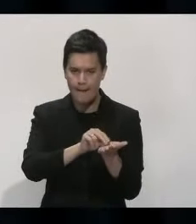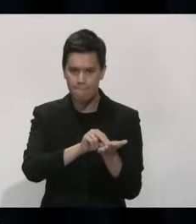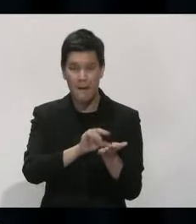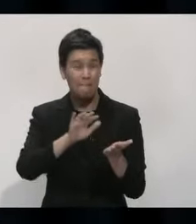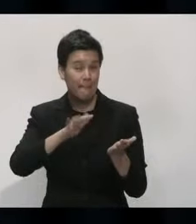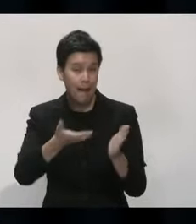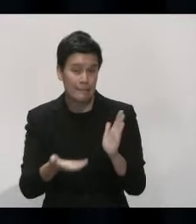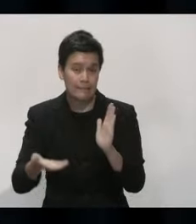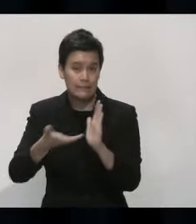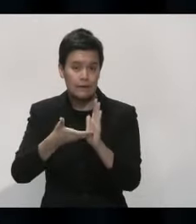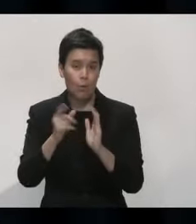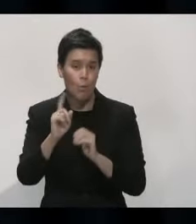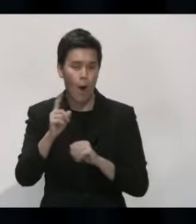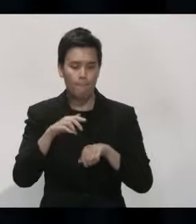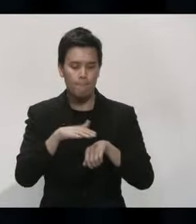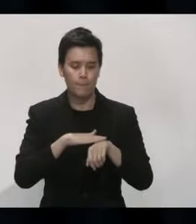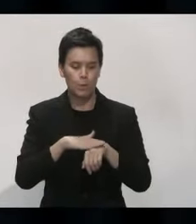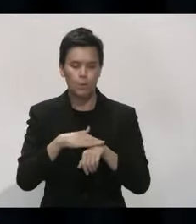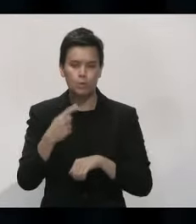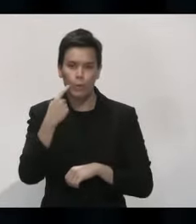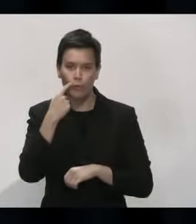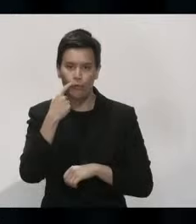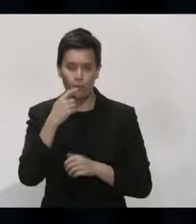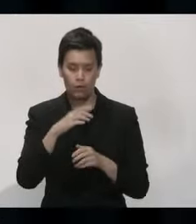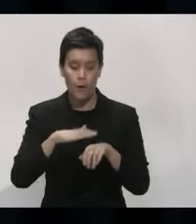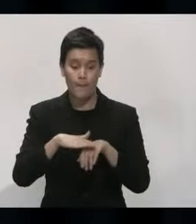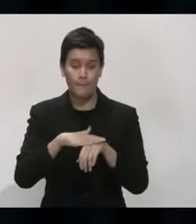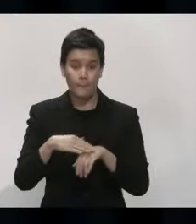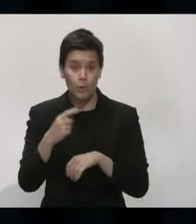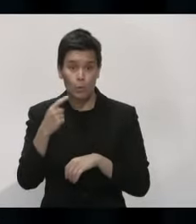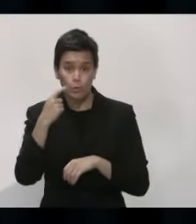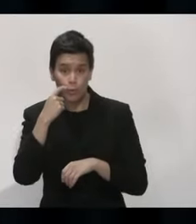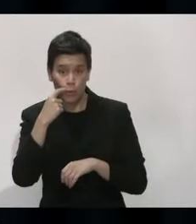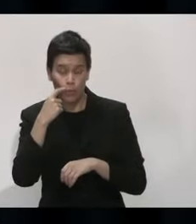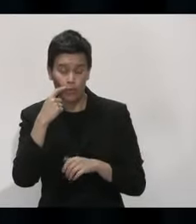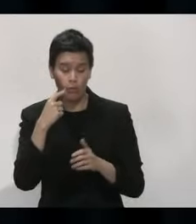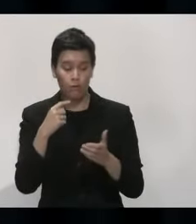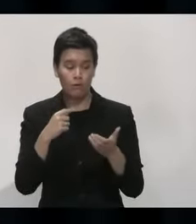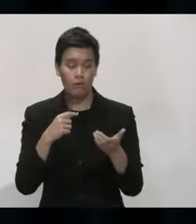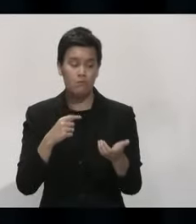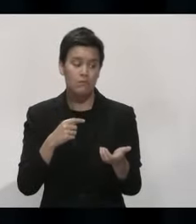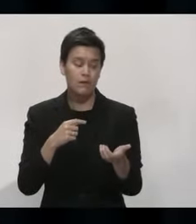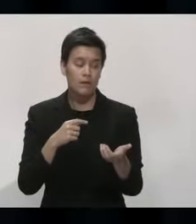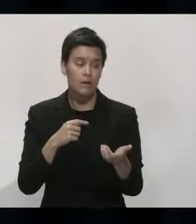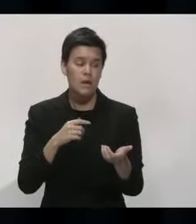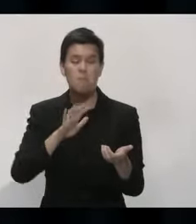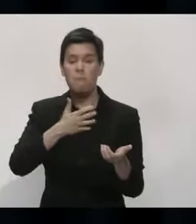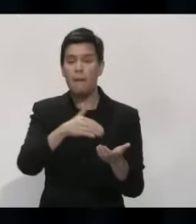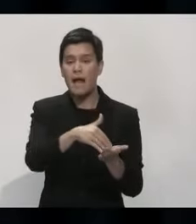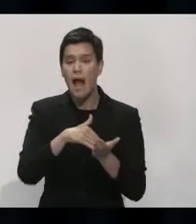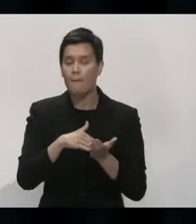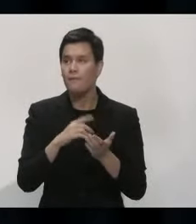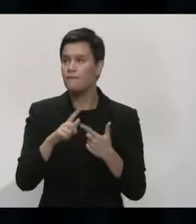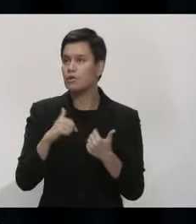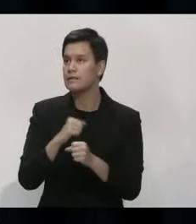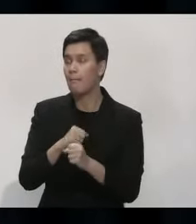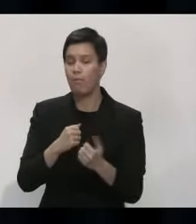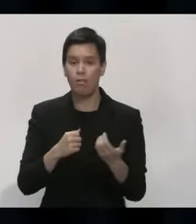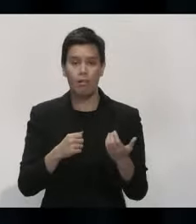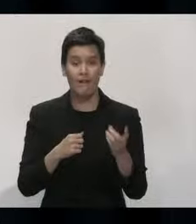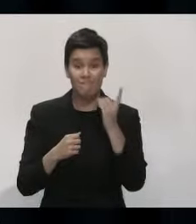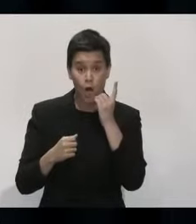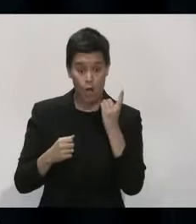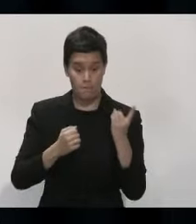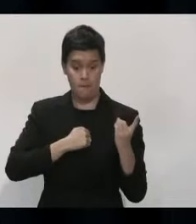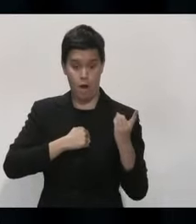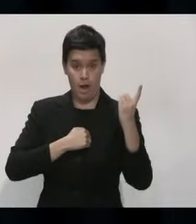and whether we should have that capability for it to detect other Bluetooth technology nearby and automatically